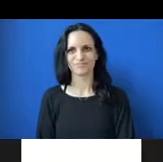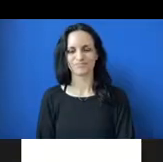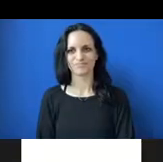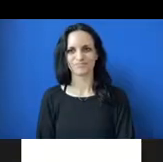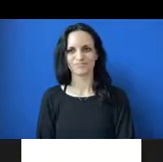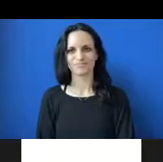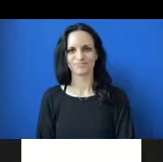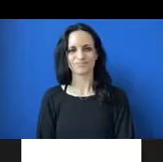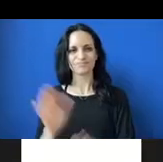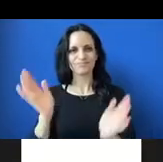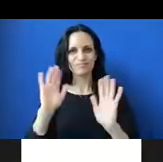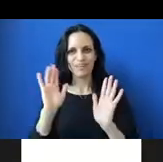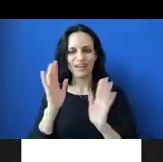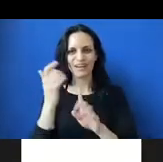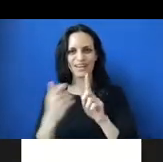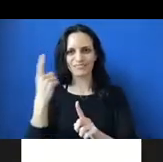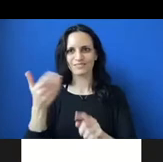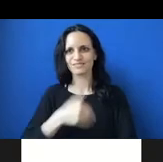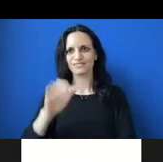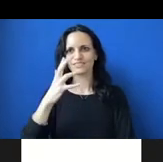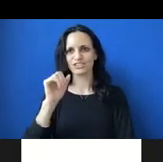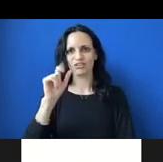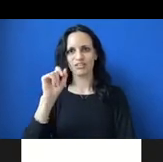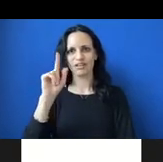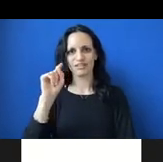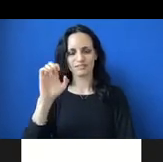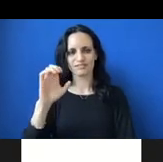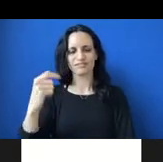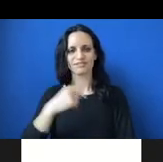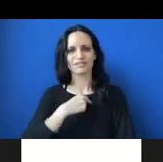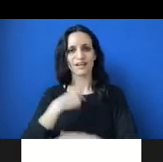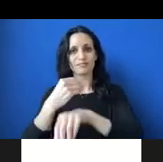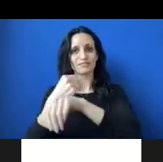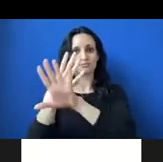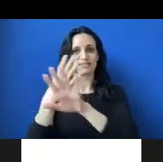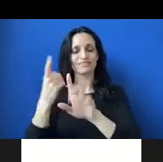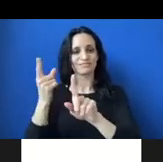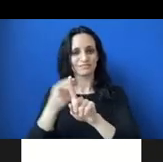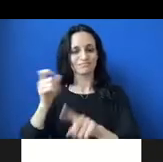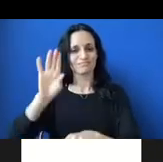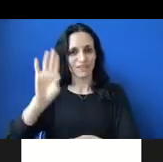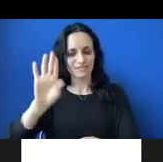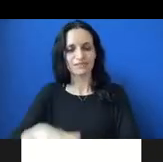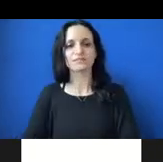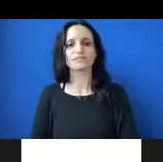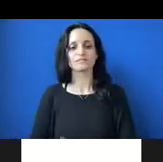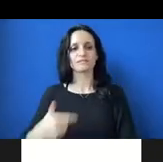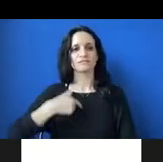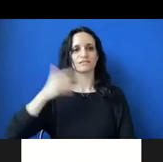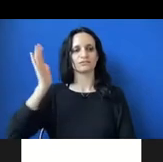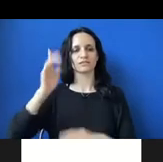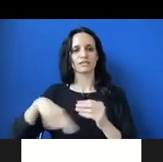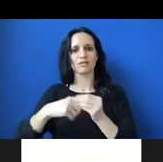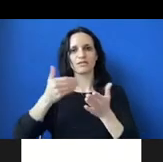Hello everyone. My name is Charlotte Malika and I am zooming in from Boston and I will be presenting today on the intimate relationship